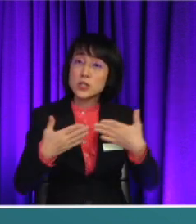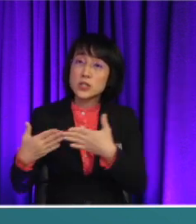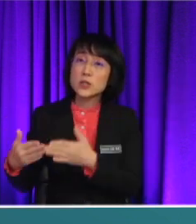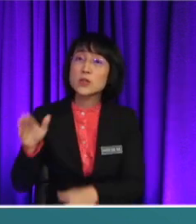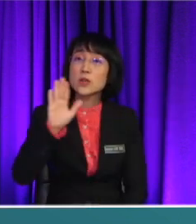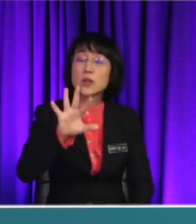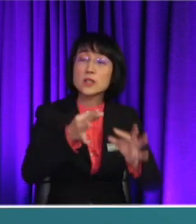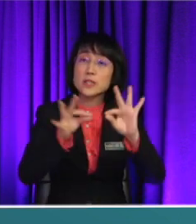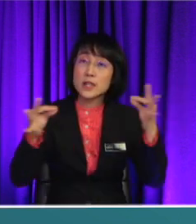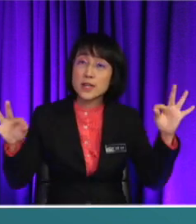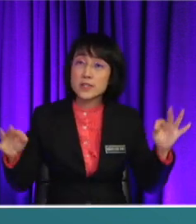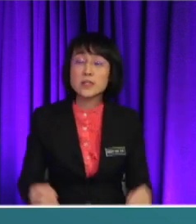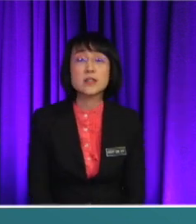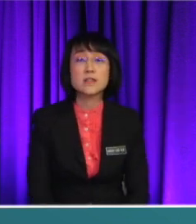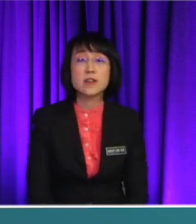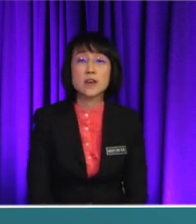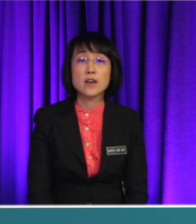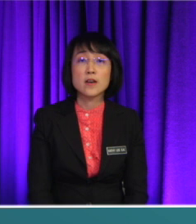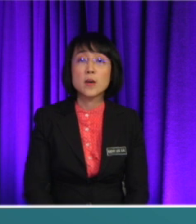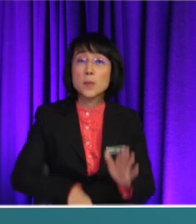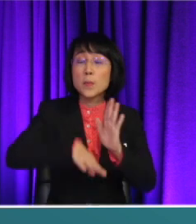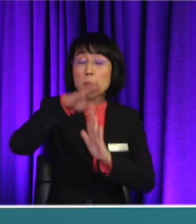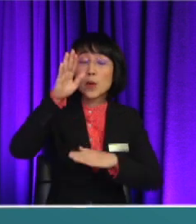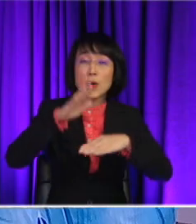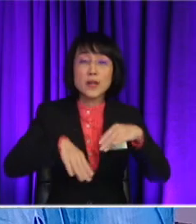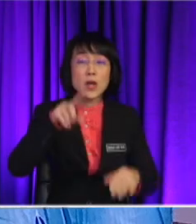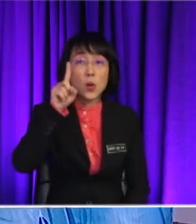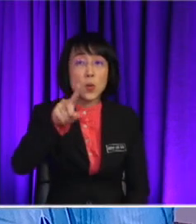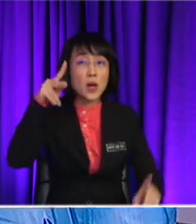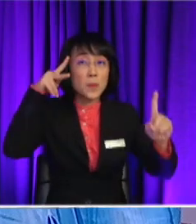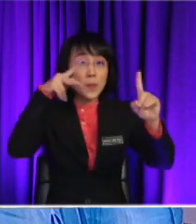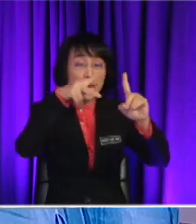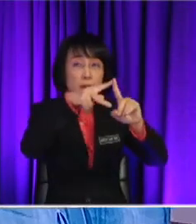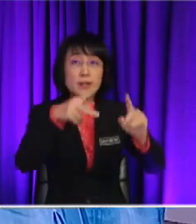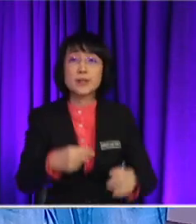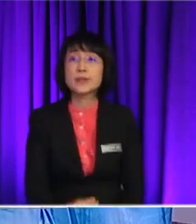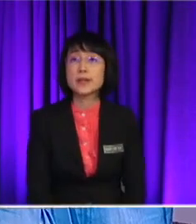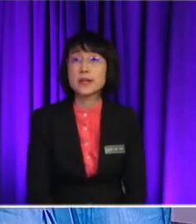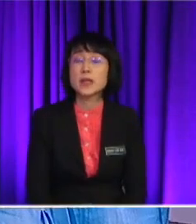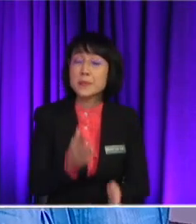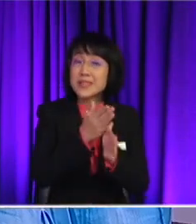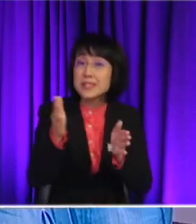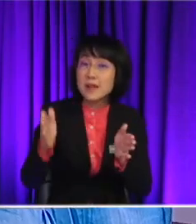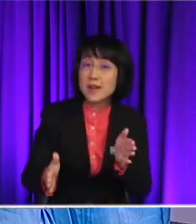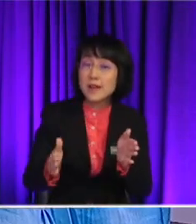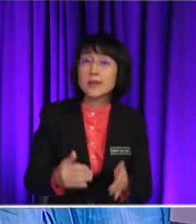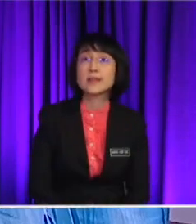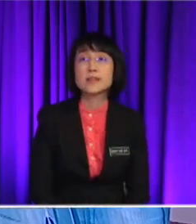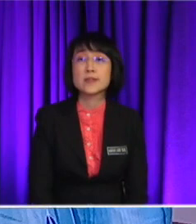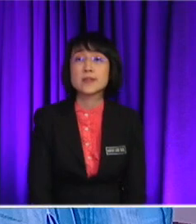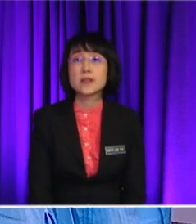Let's say if you have more than one point, right? One main point You would like to express more Then you can say besides, okay?